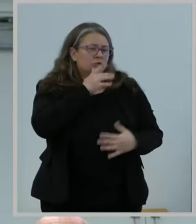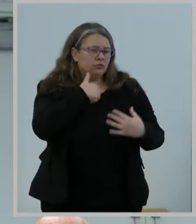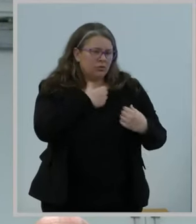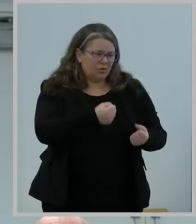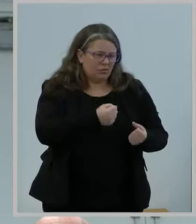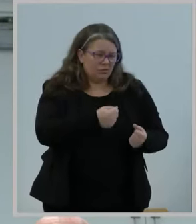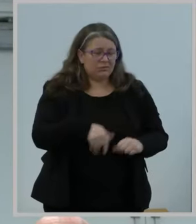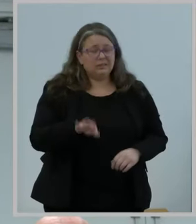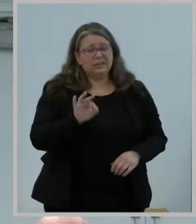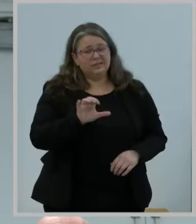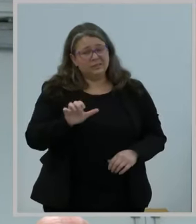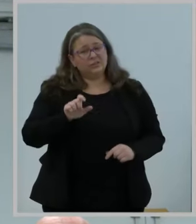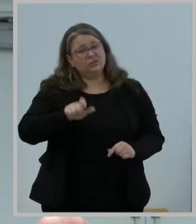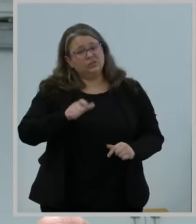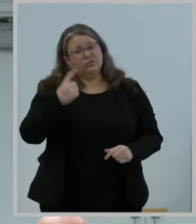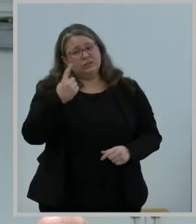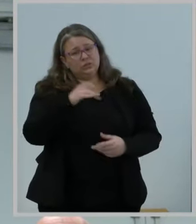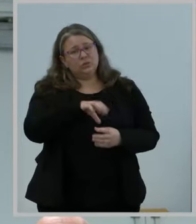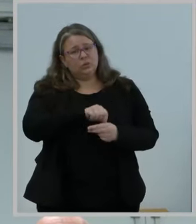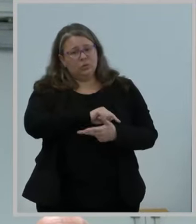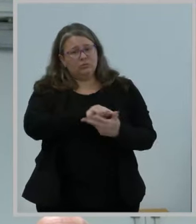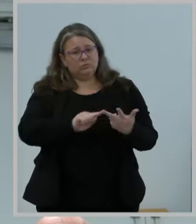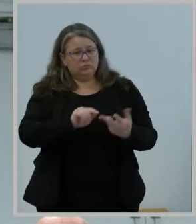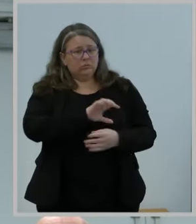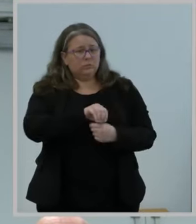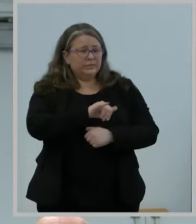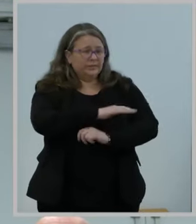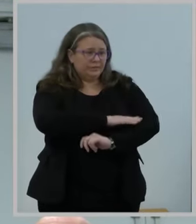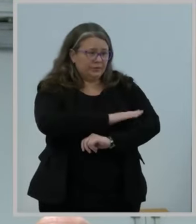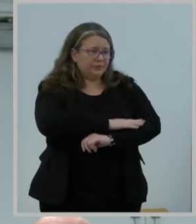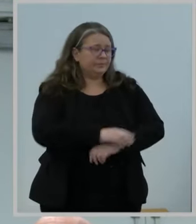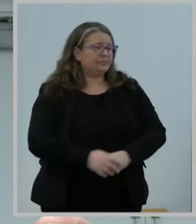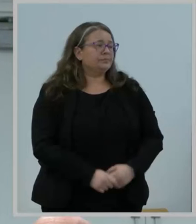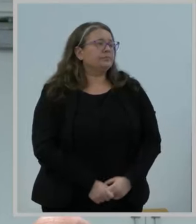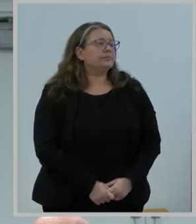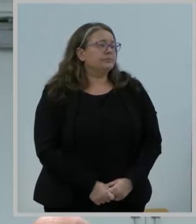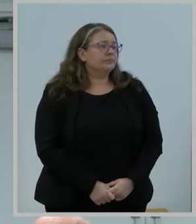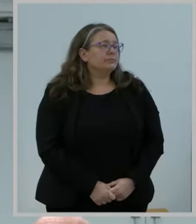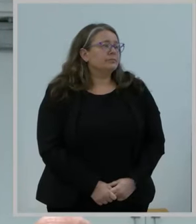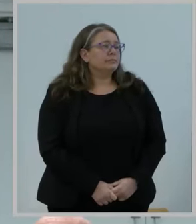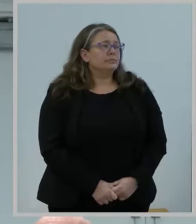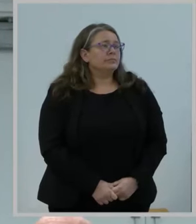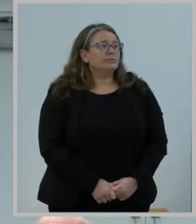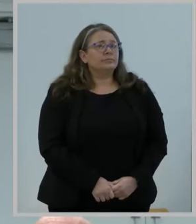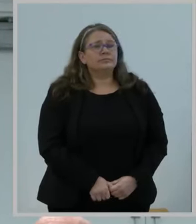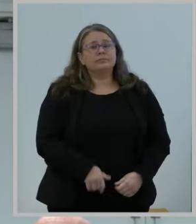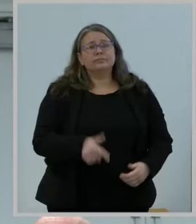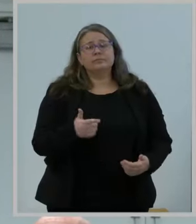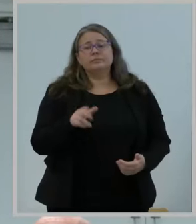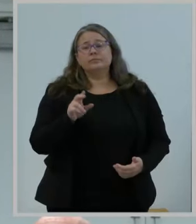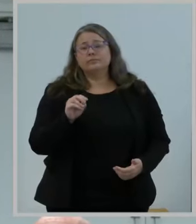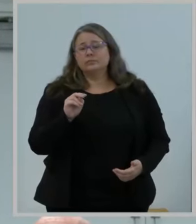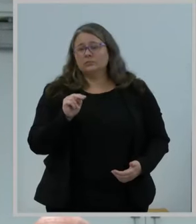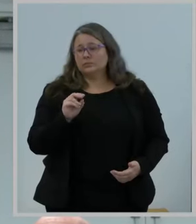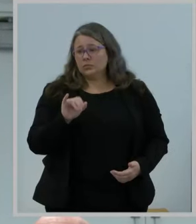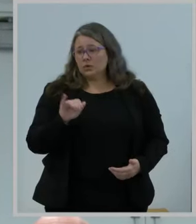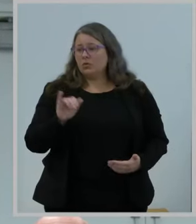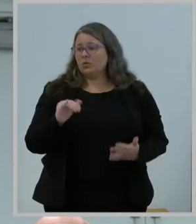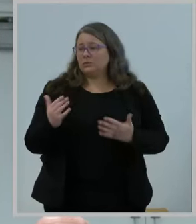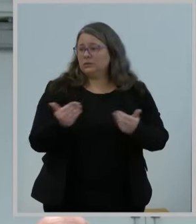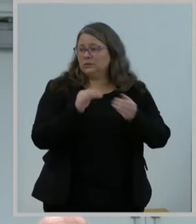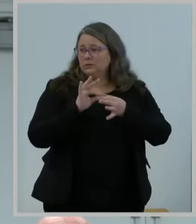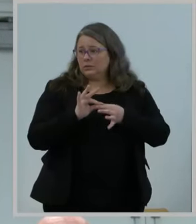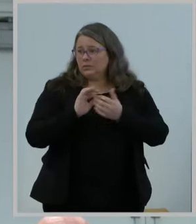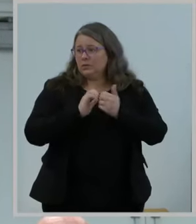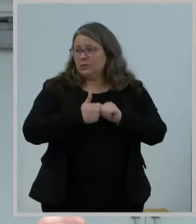including in the platform. Seek comment on how best to intersect broadband, maternal health, and